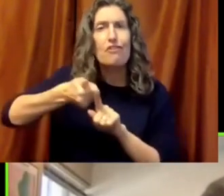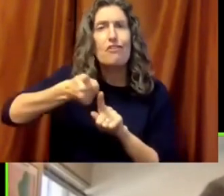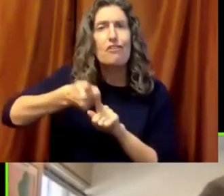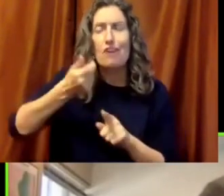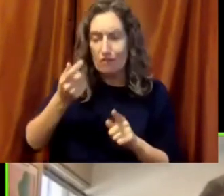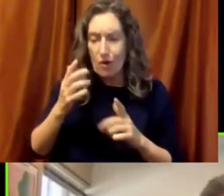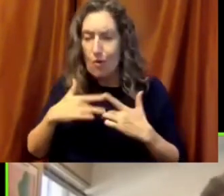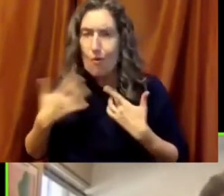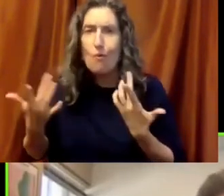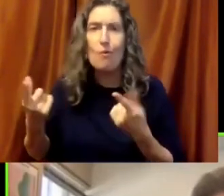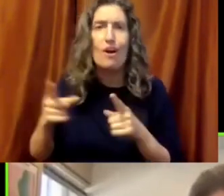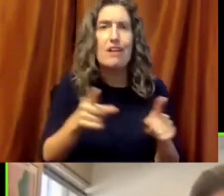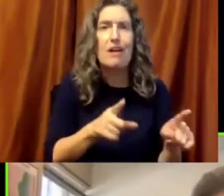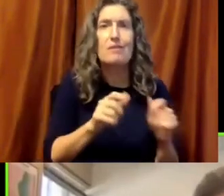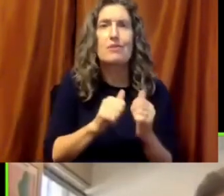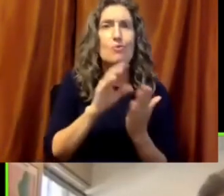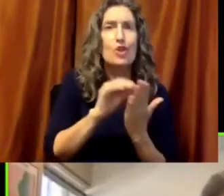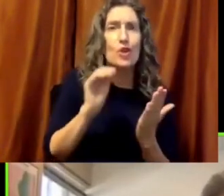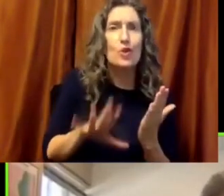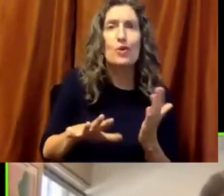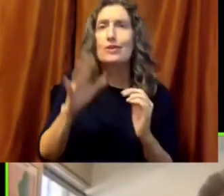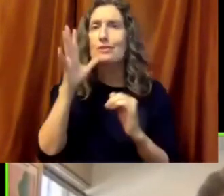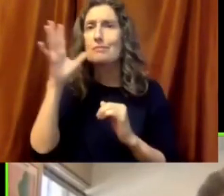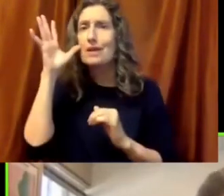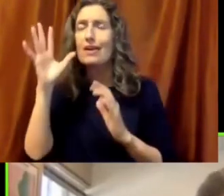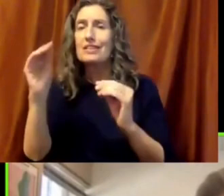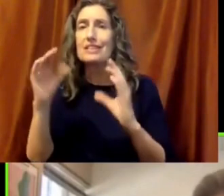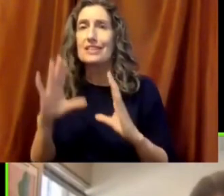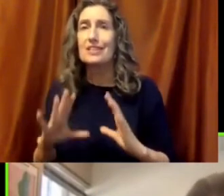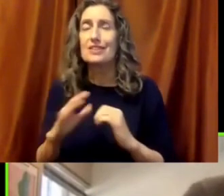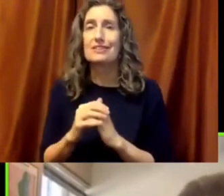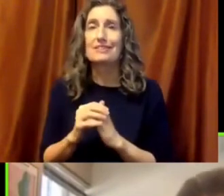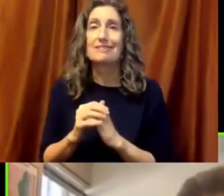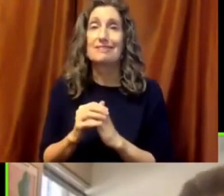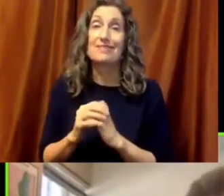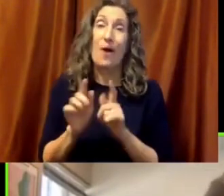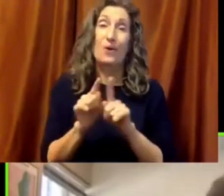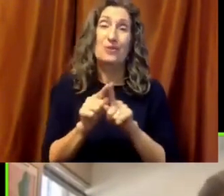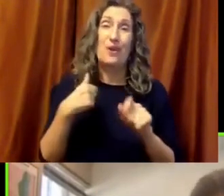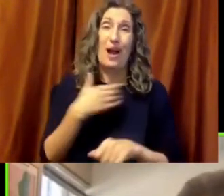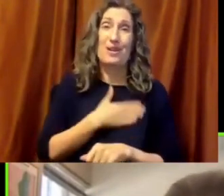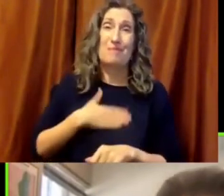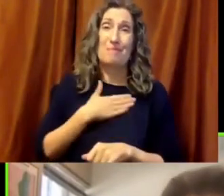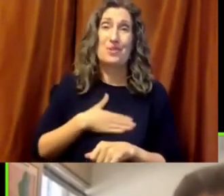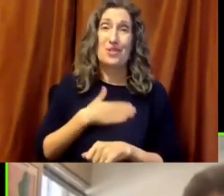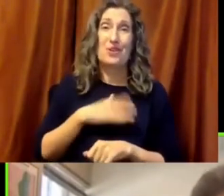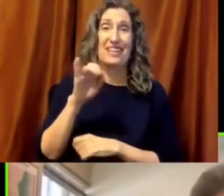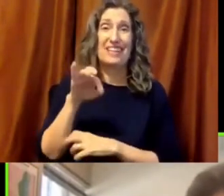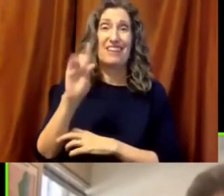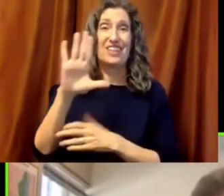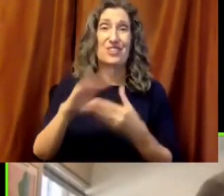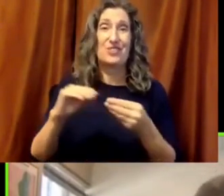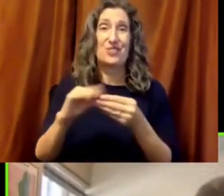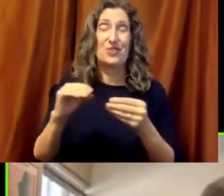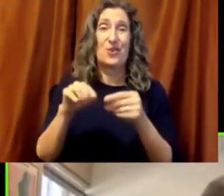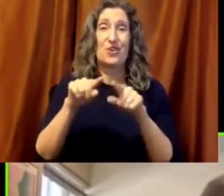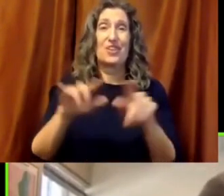what they're saying, what the parents. It's a very, very complete picture and I appreciate David's story and his introduction